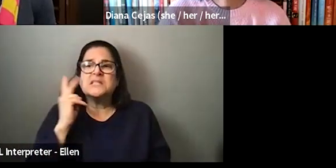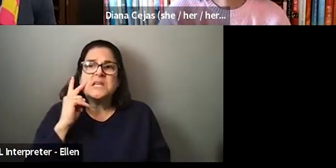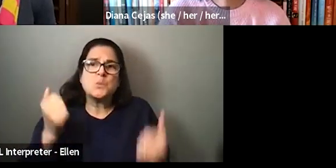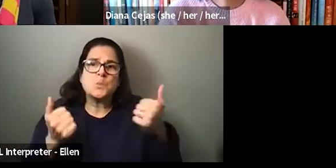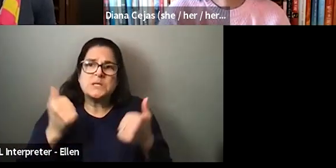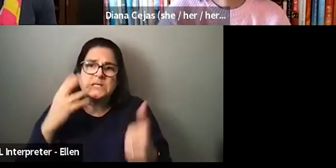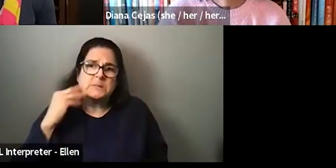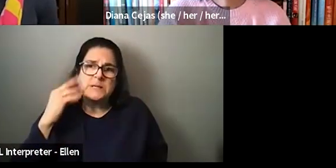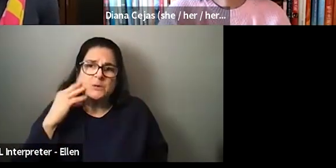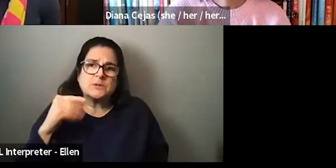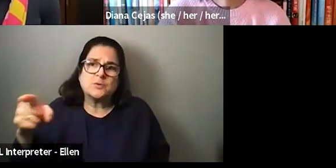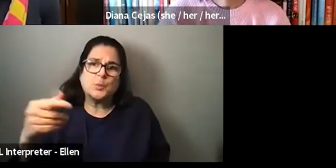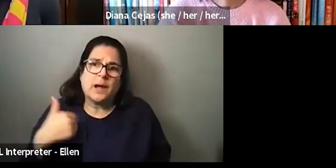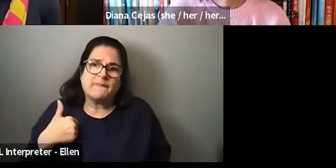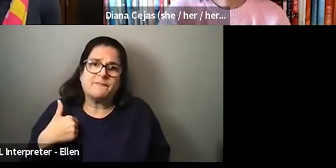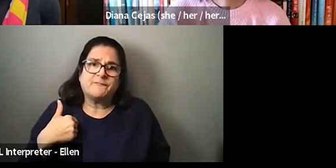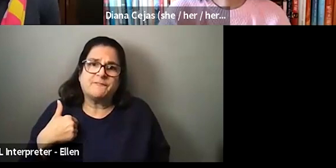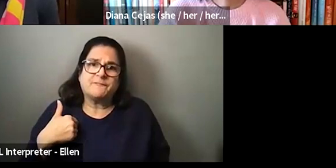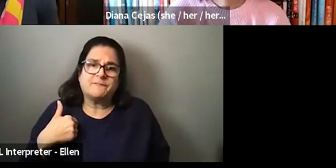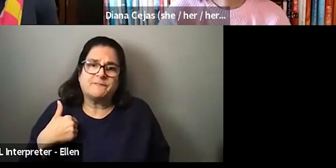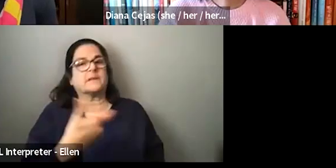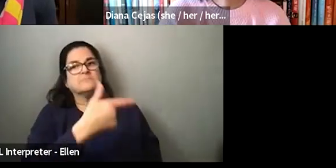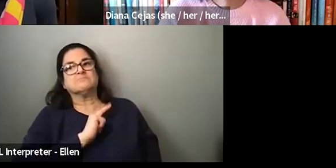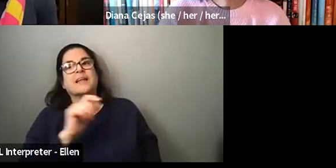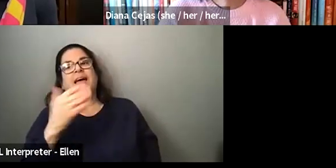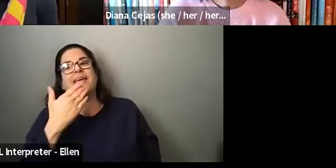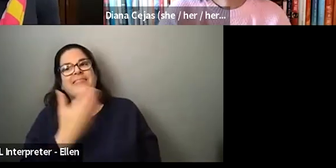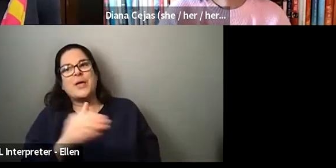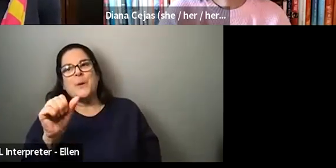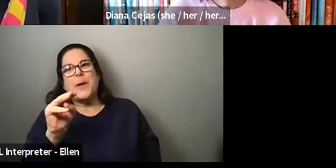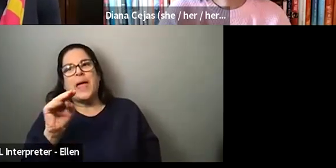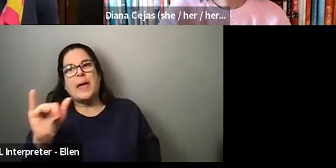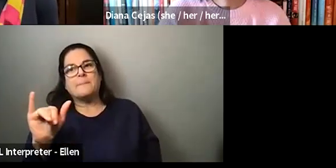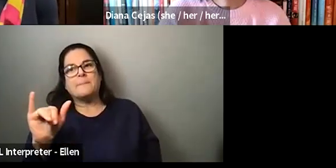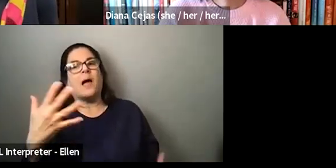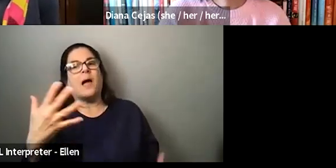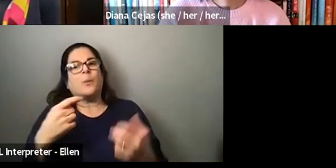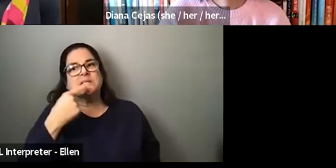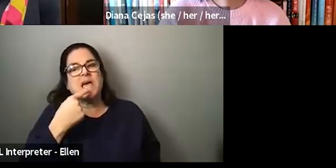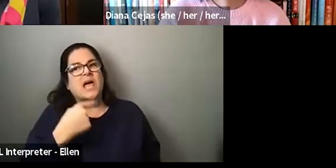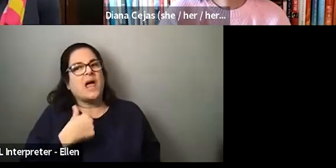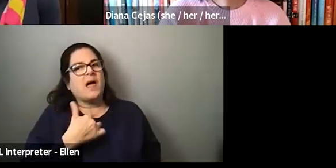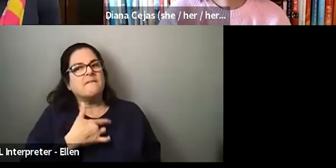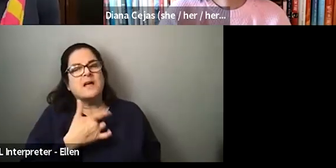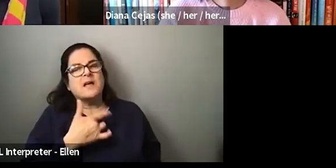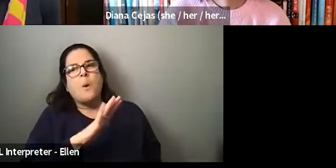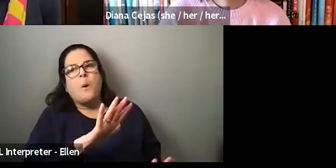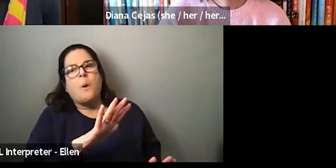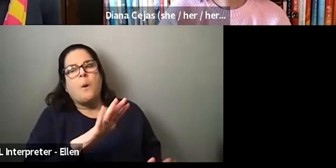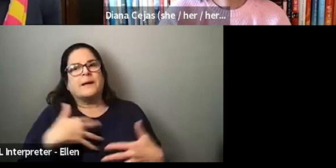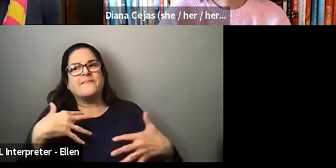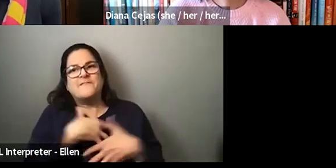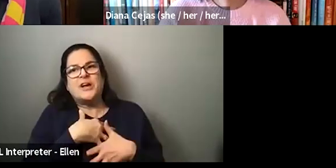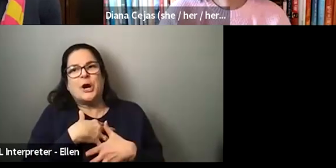share. Thank you, Amy. And Amy, I, um, I just want to say that I feel you on the fear of being on the